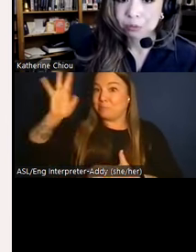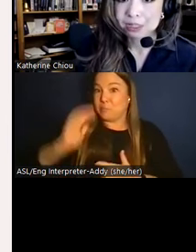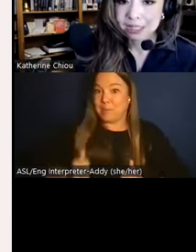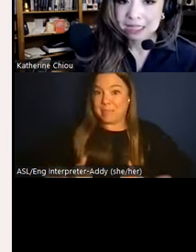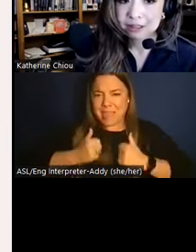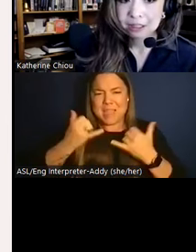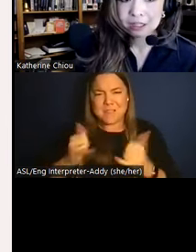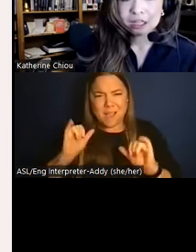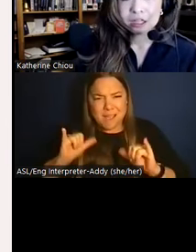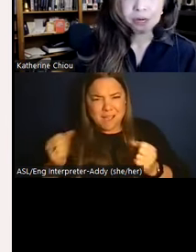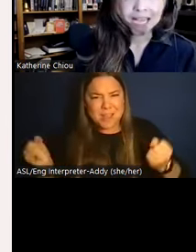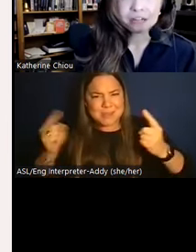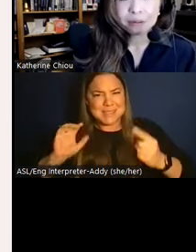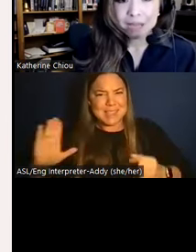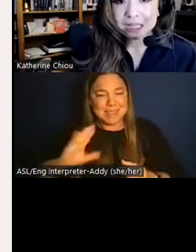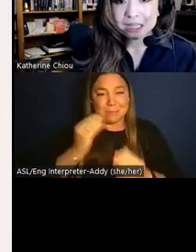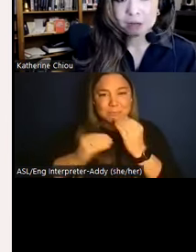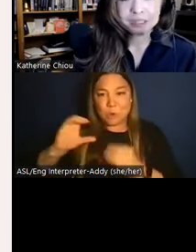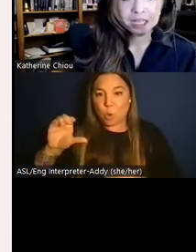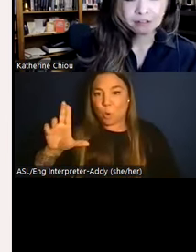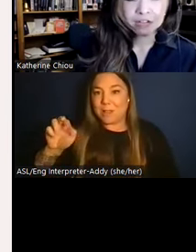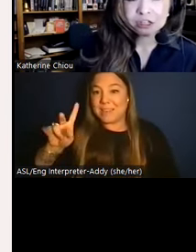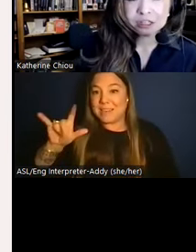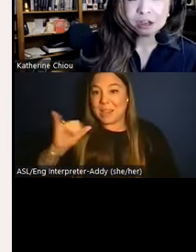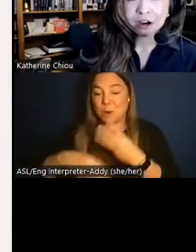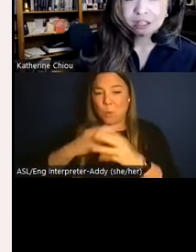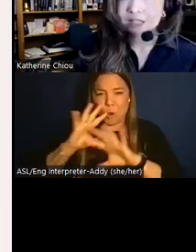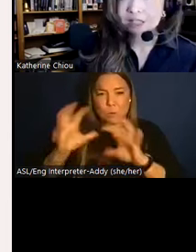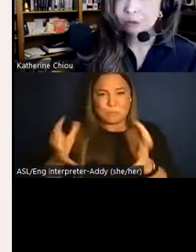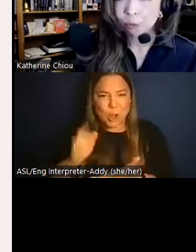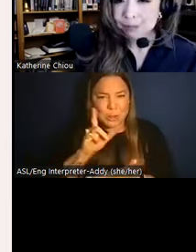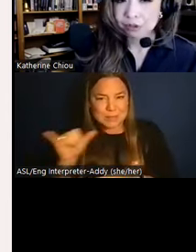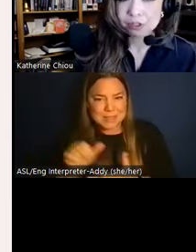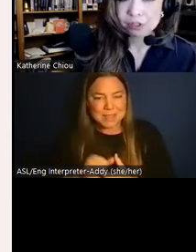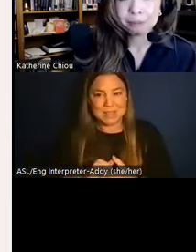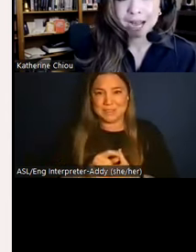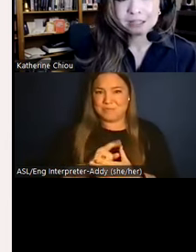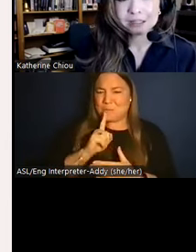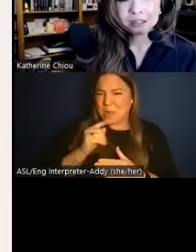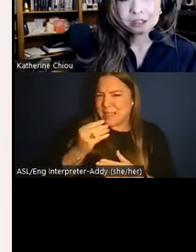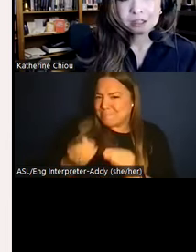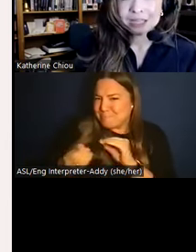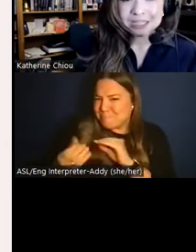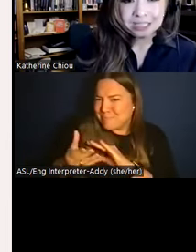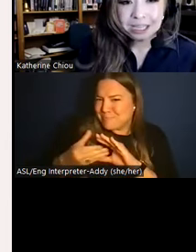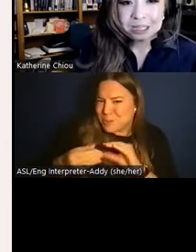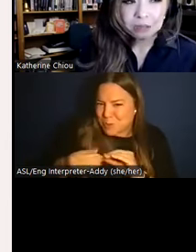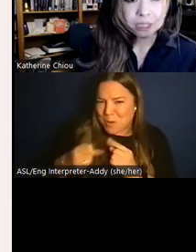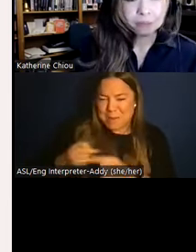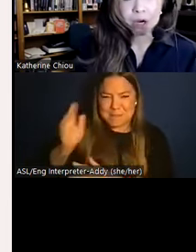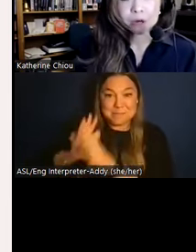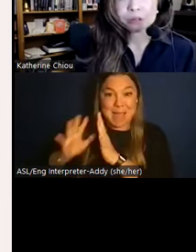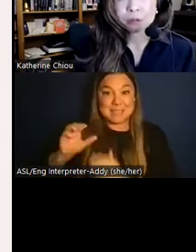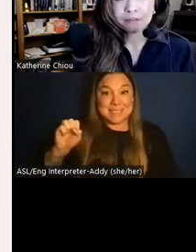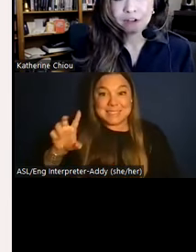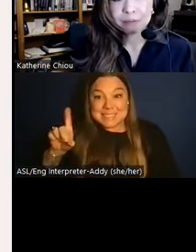world was like. The organic remains from these excavations are like little whispers from the past. We get seeds, we